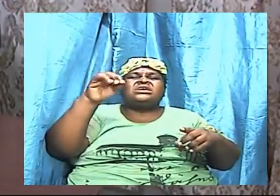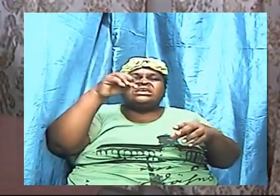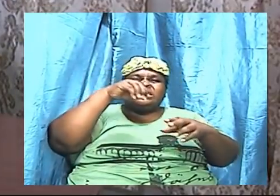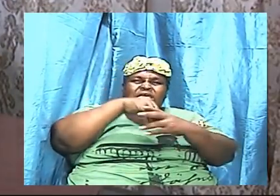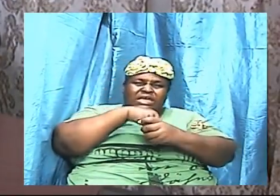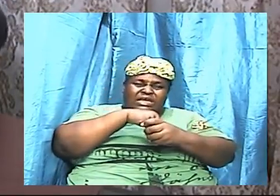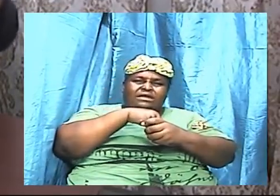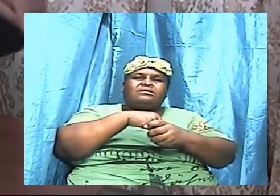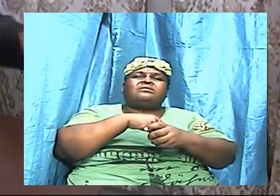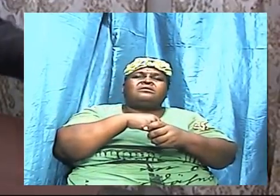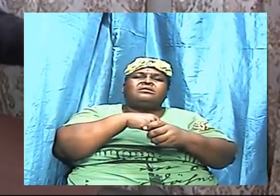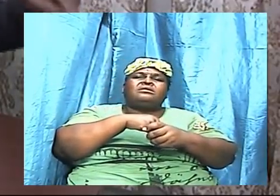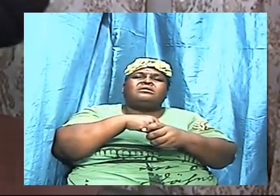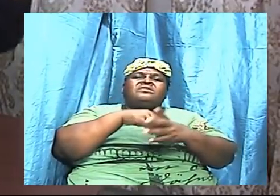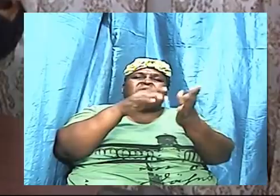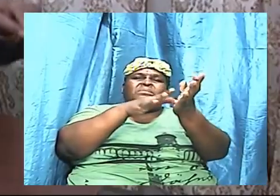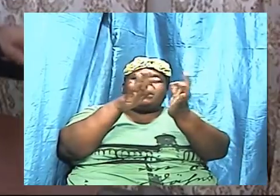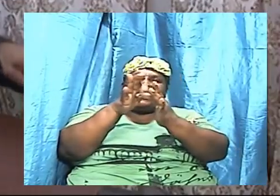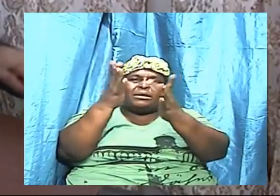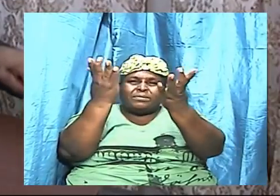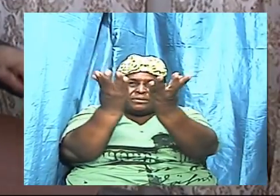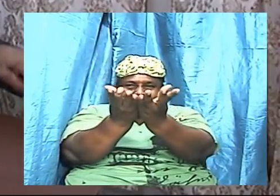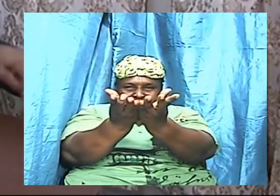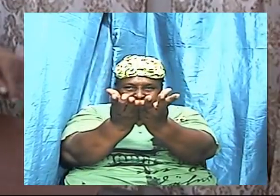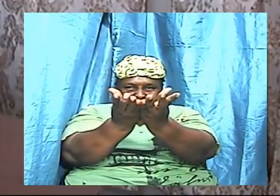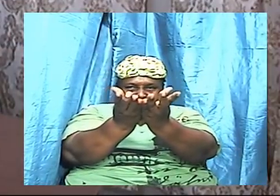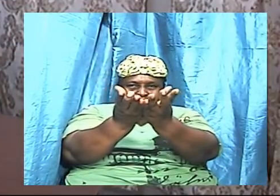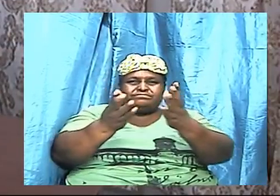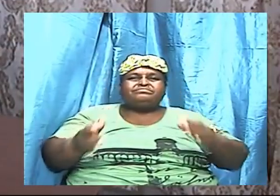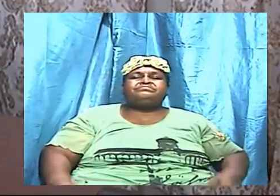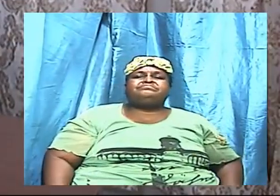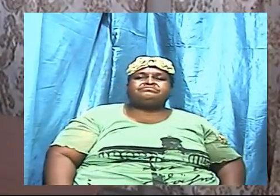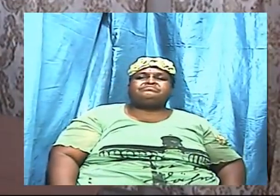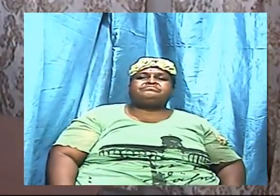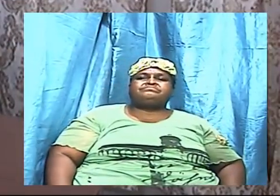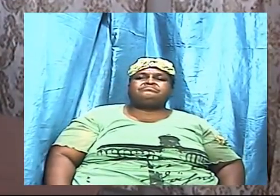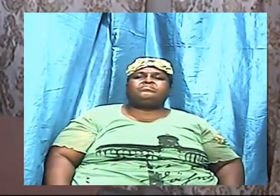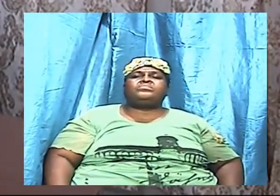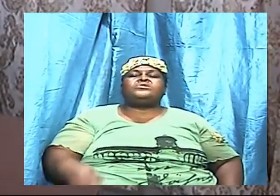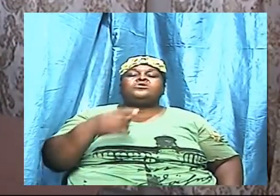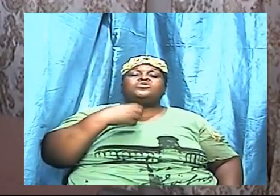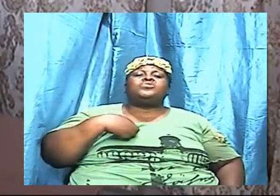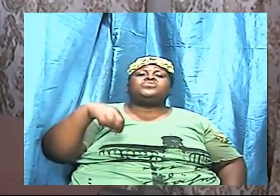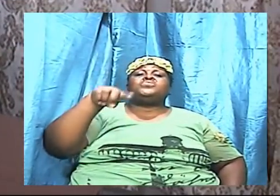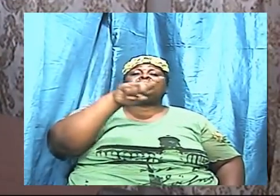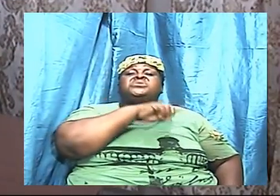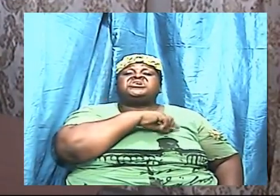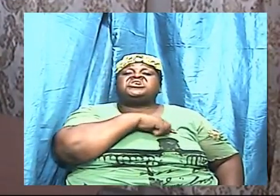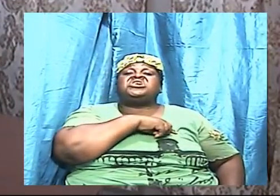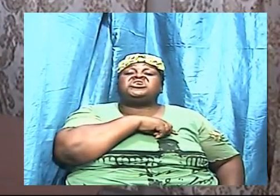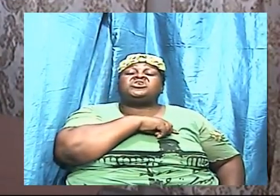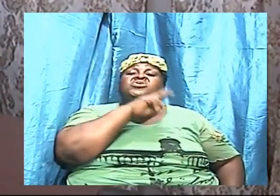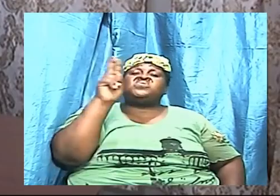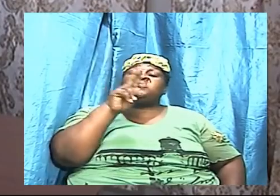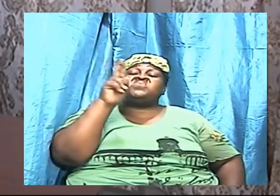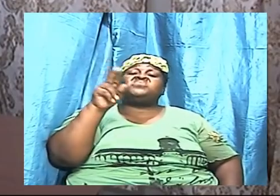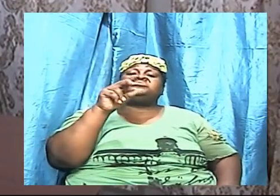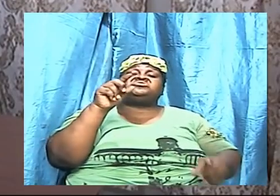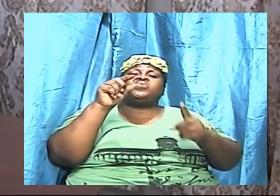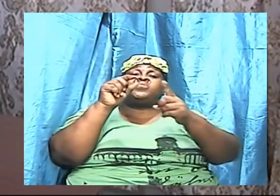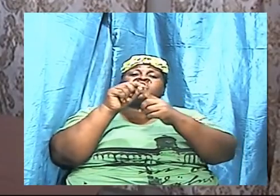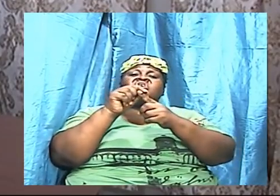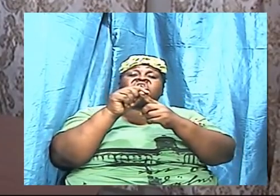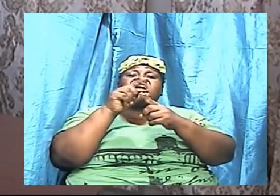are written in the word so that we using the word and